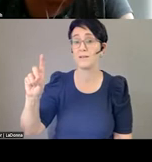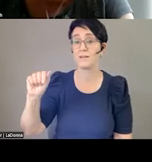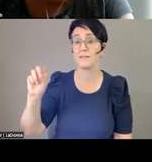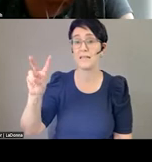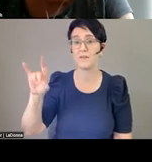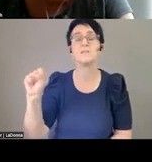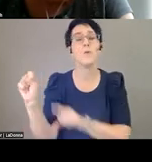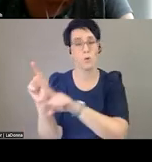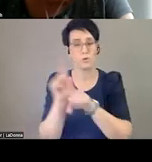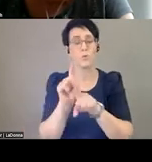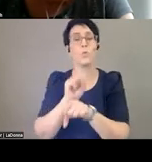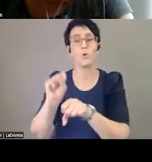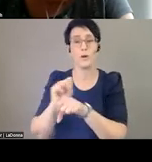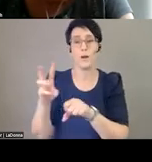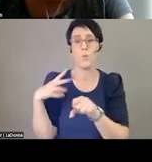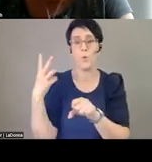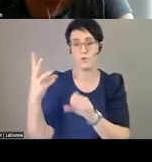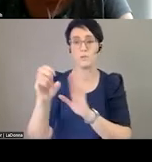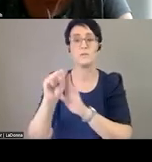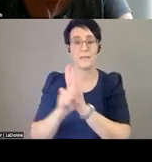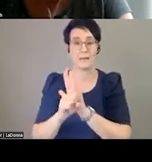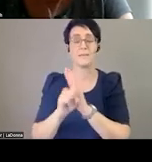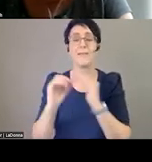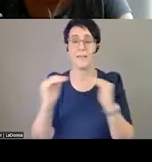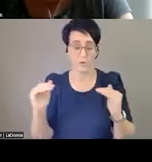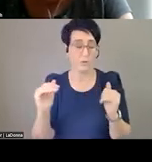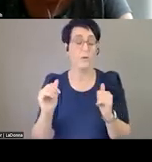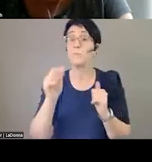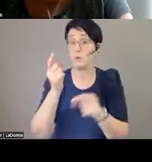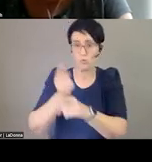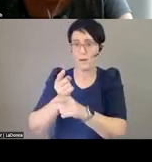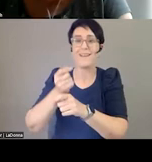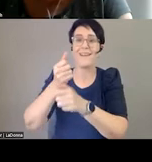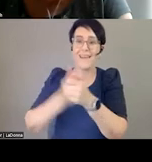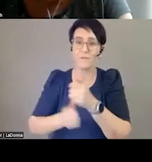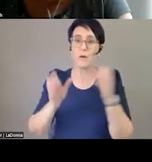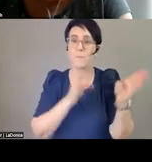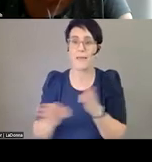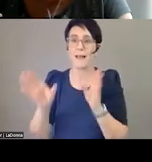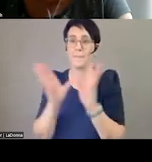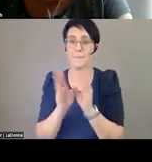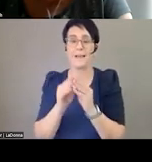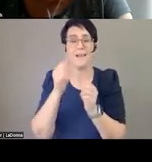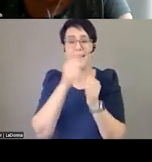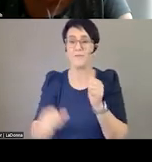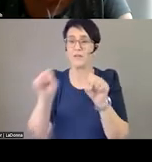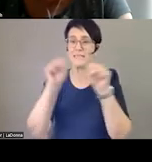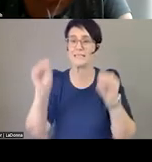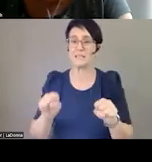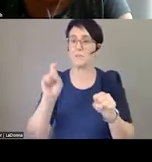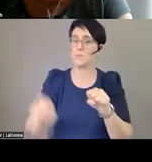I do think that every planning meeting, as we create every system, it does need to be led and